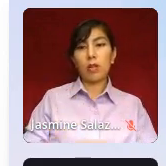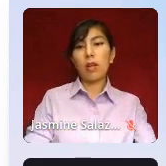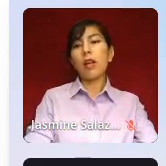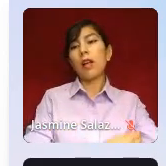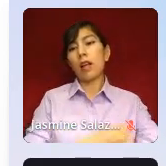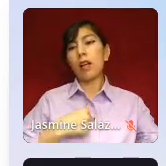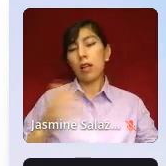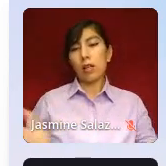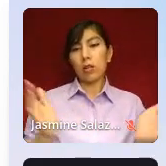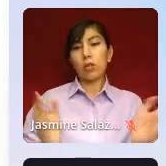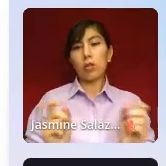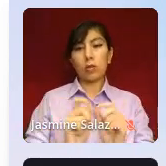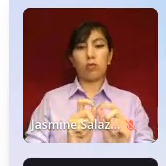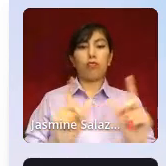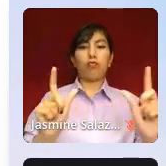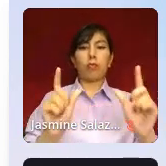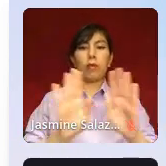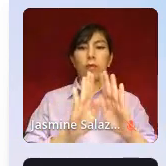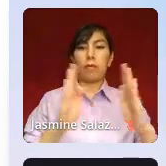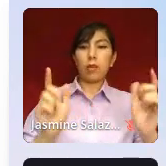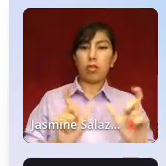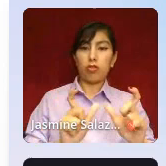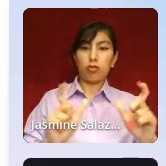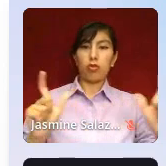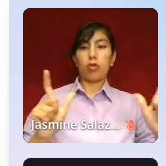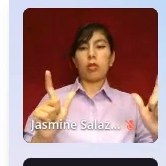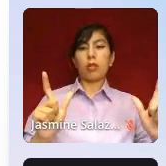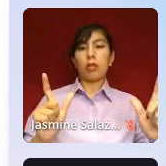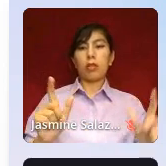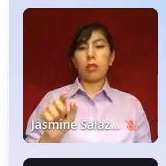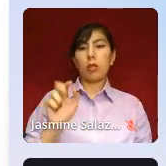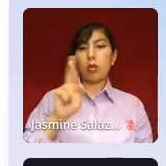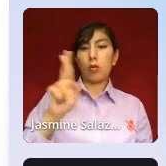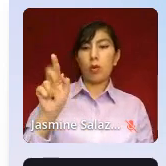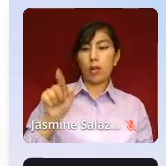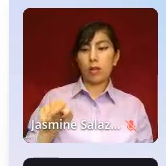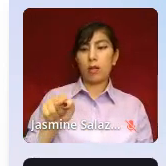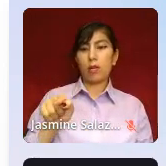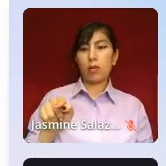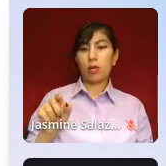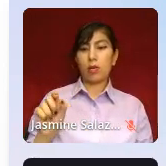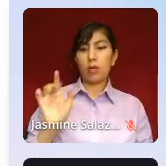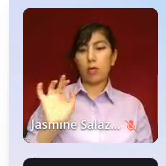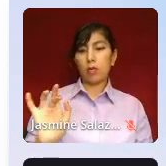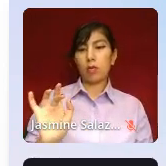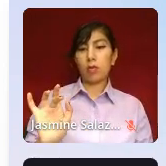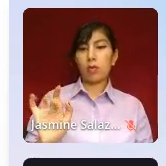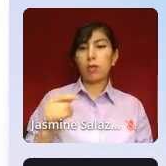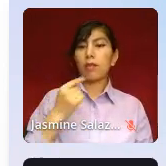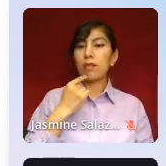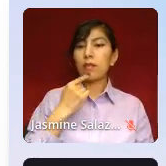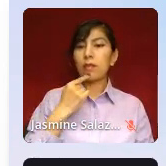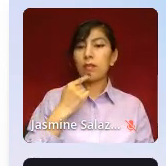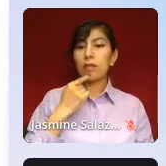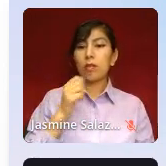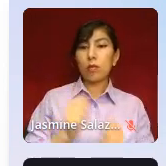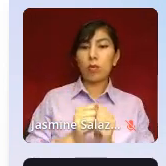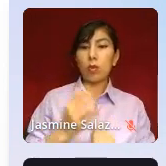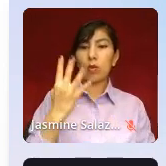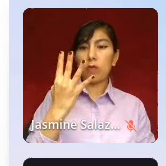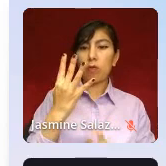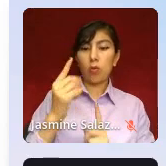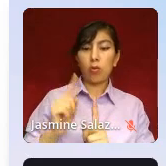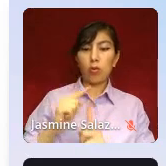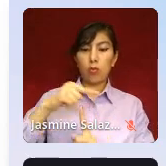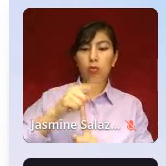expand your screen. So on the right-hand corner of the event page, there's a little box with four arrows going in four different